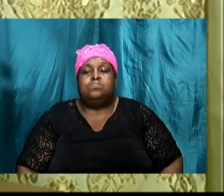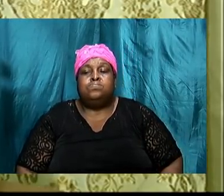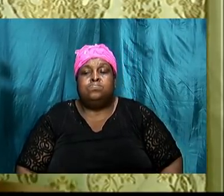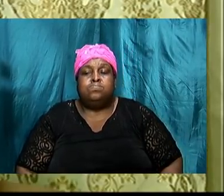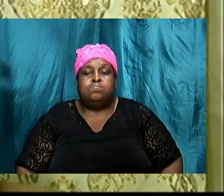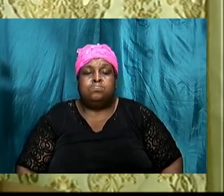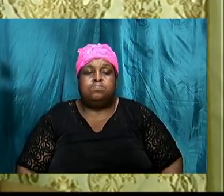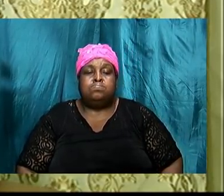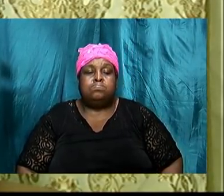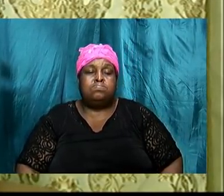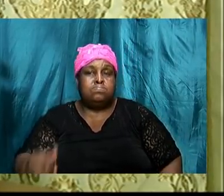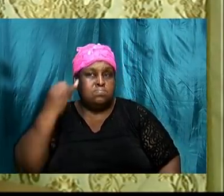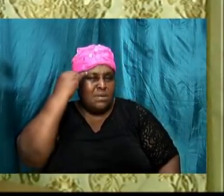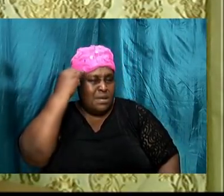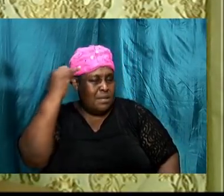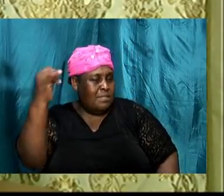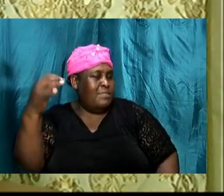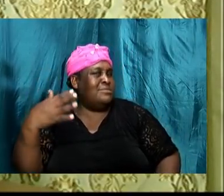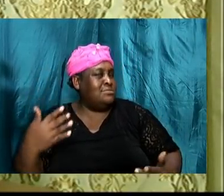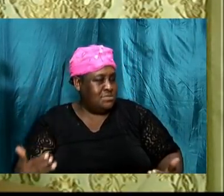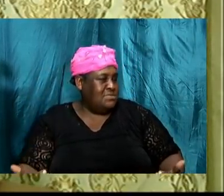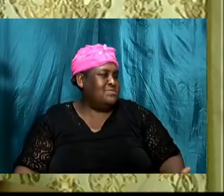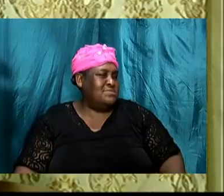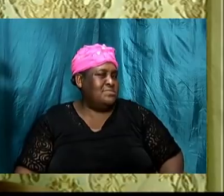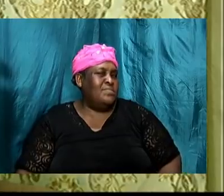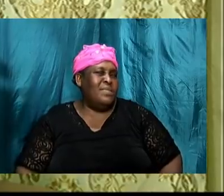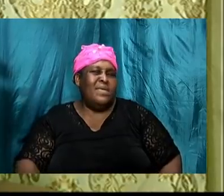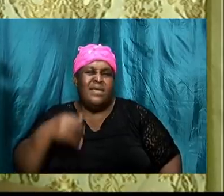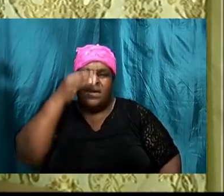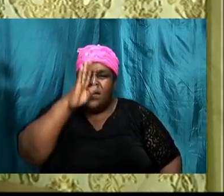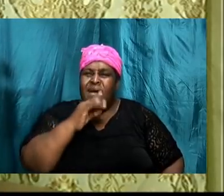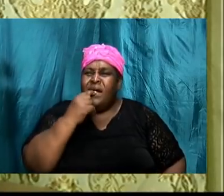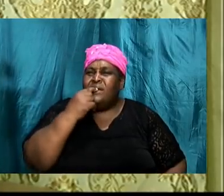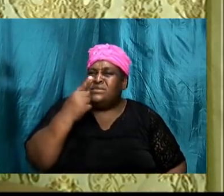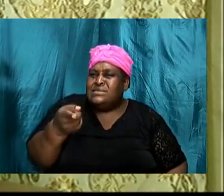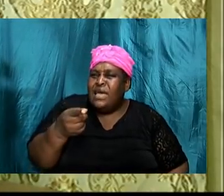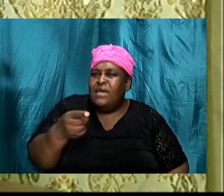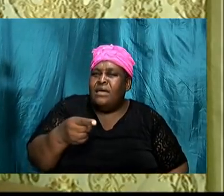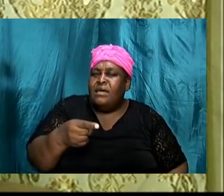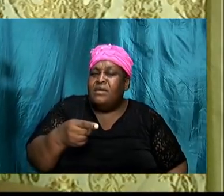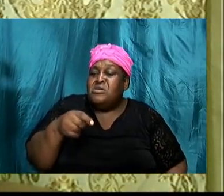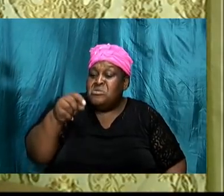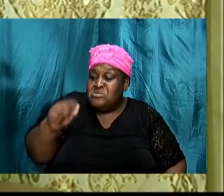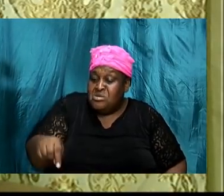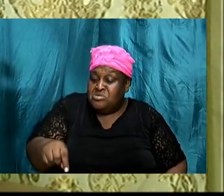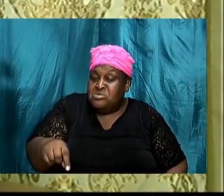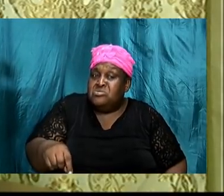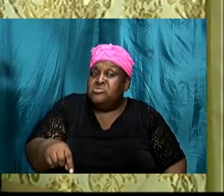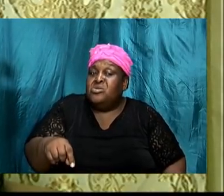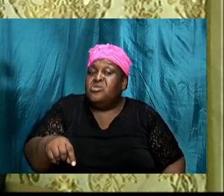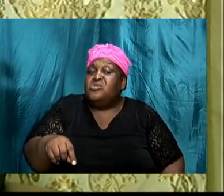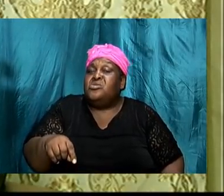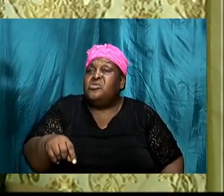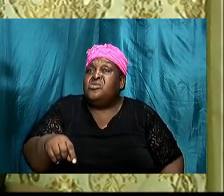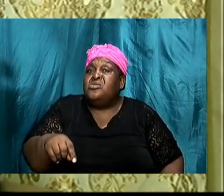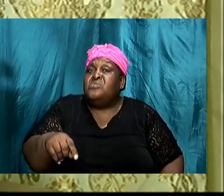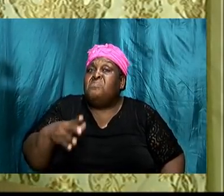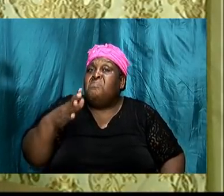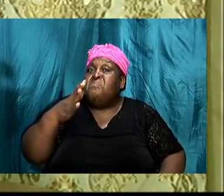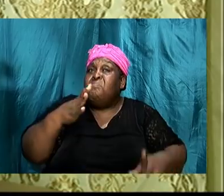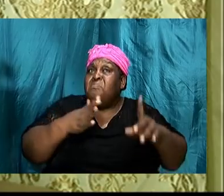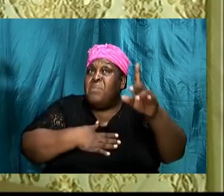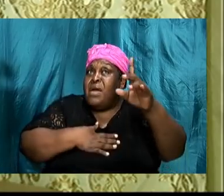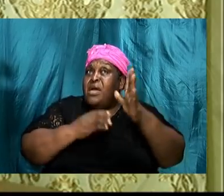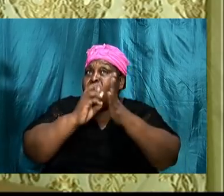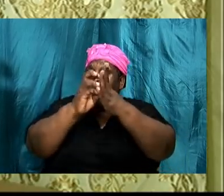so imagine now God said this is my way is your will for my life but